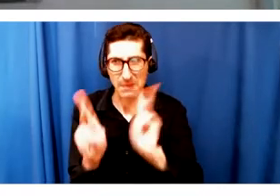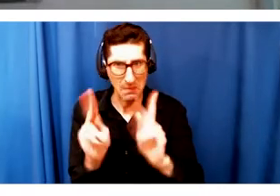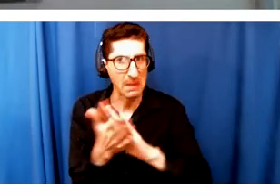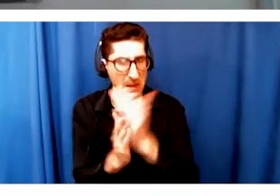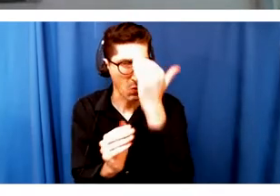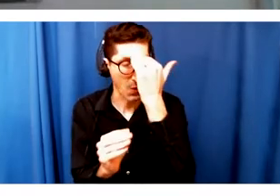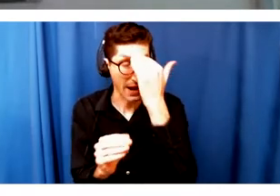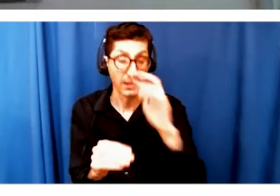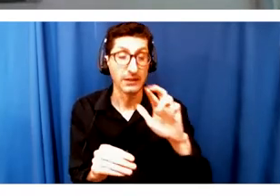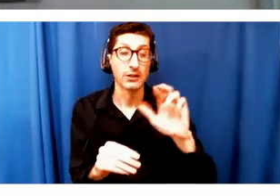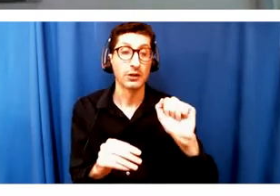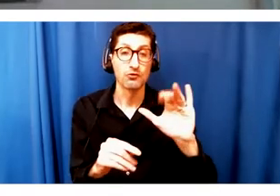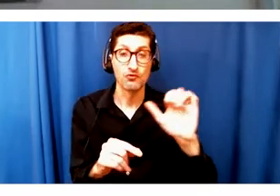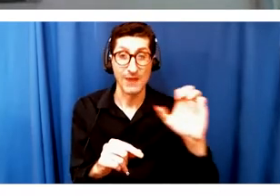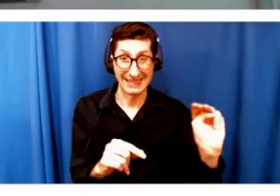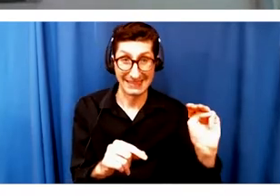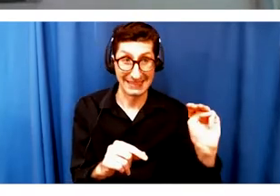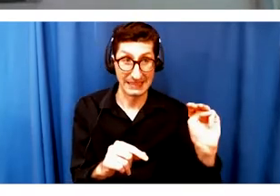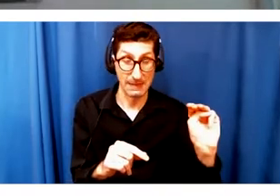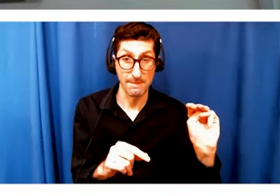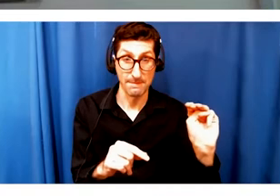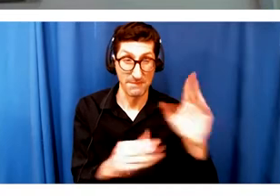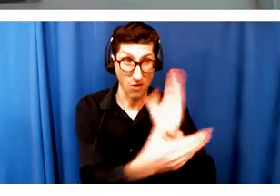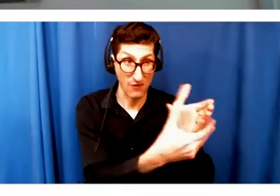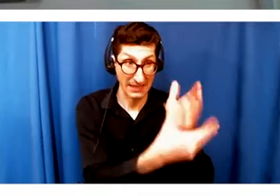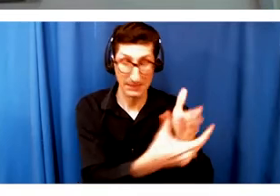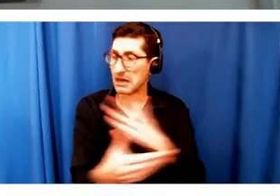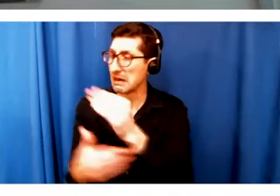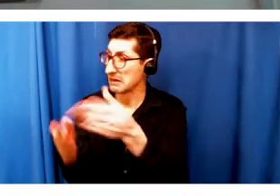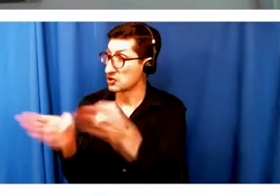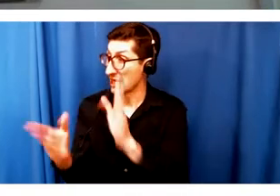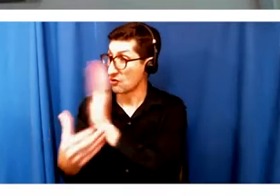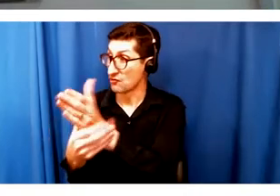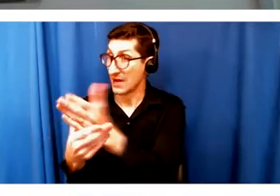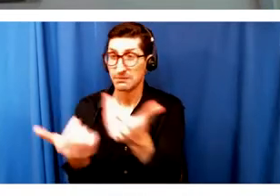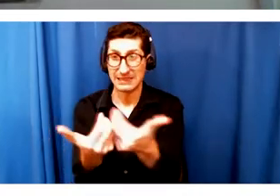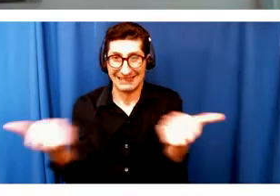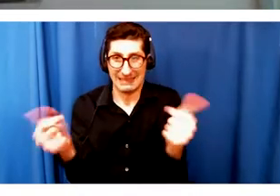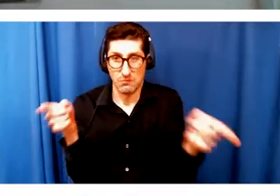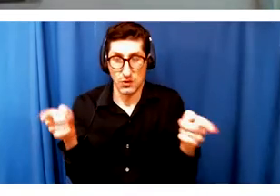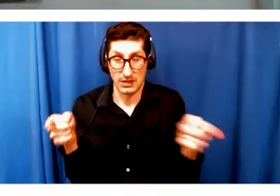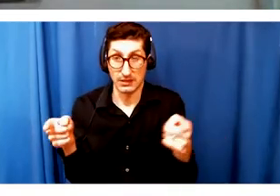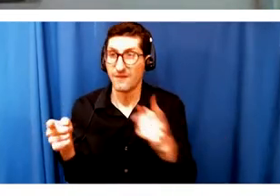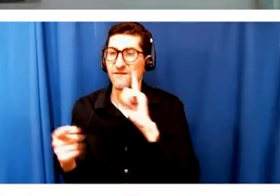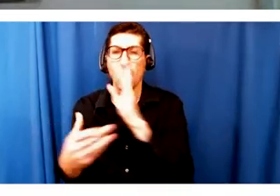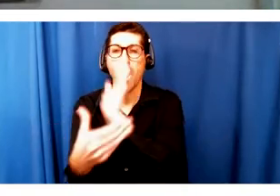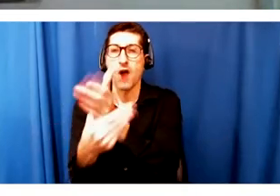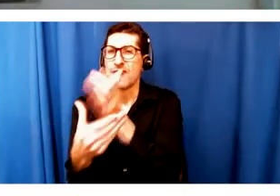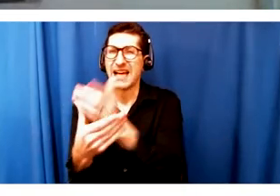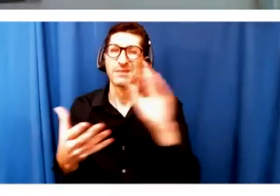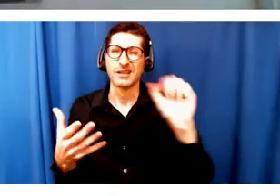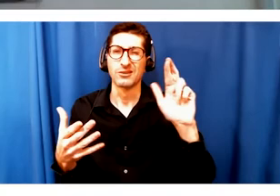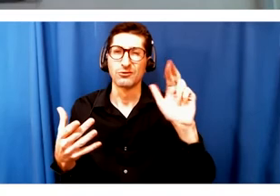harassment from our general harassment policy. Race tends to get sandwiched into other